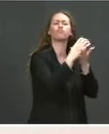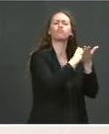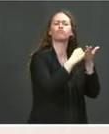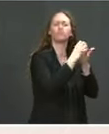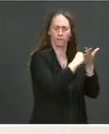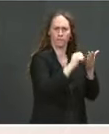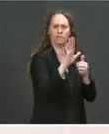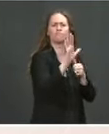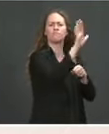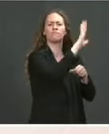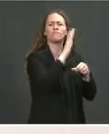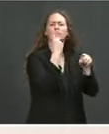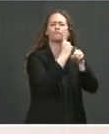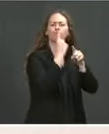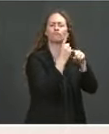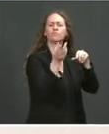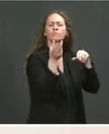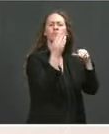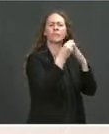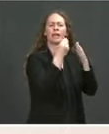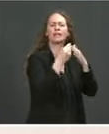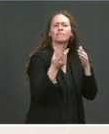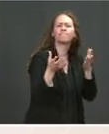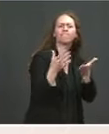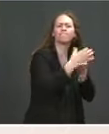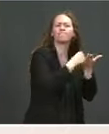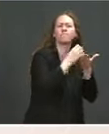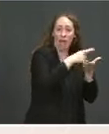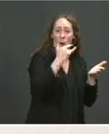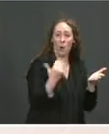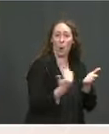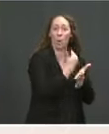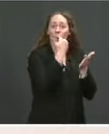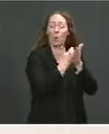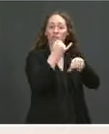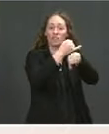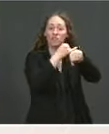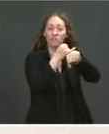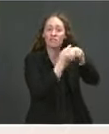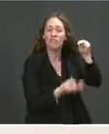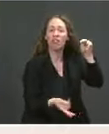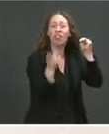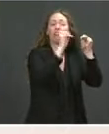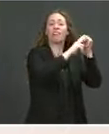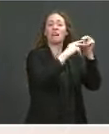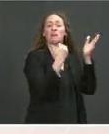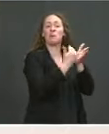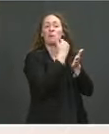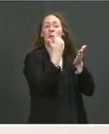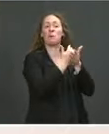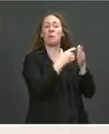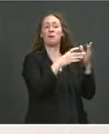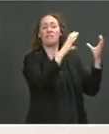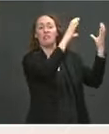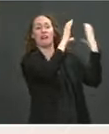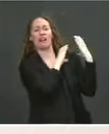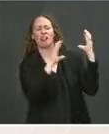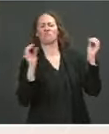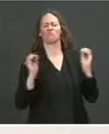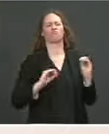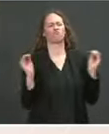new nor particularly novel. In fact, the last President to enact a